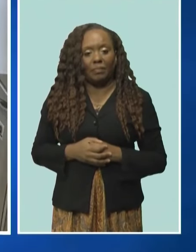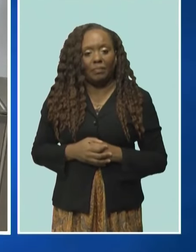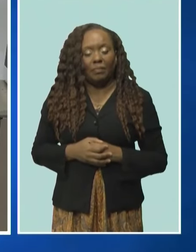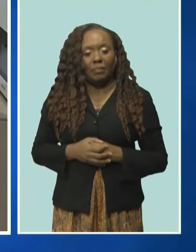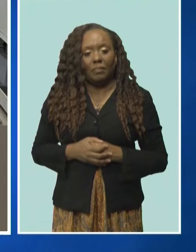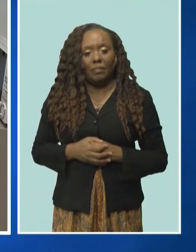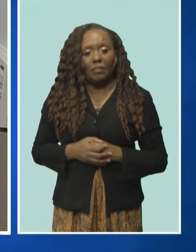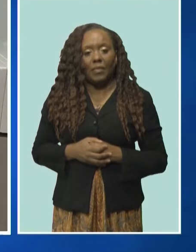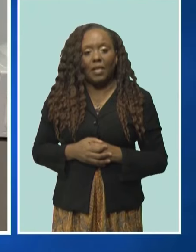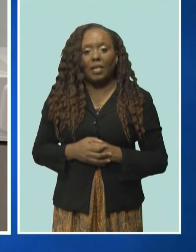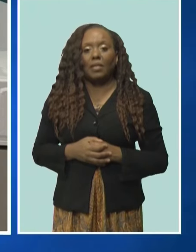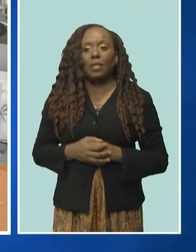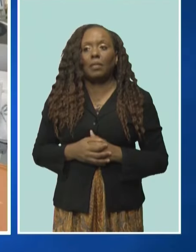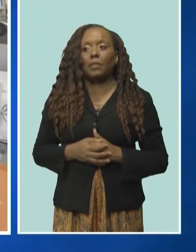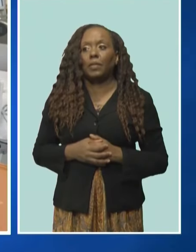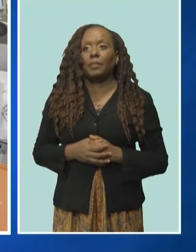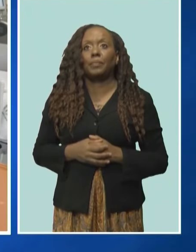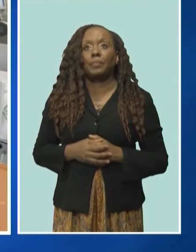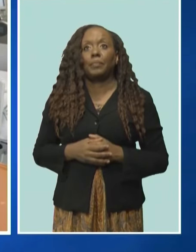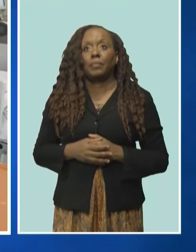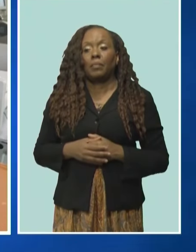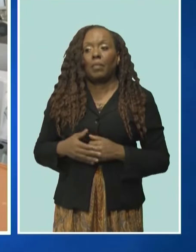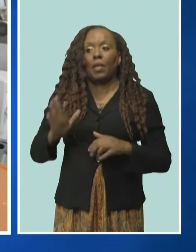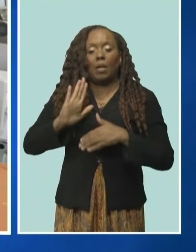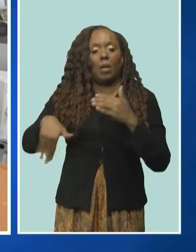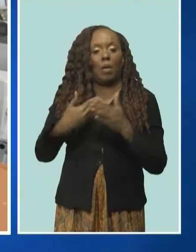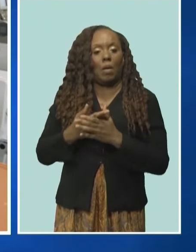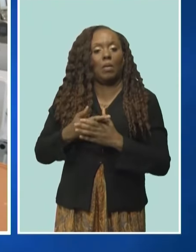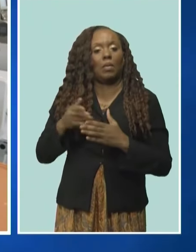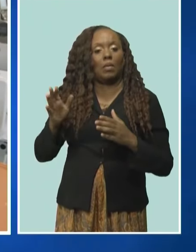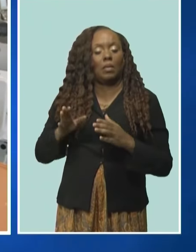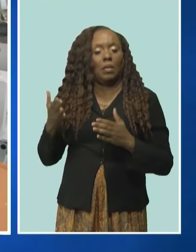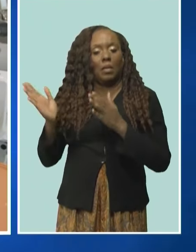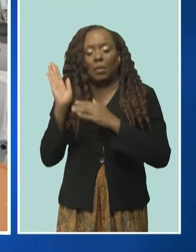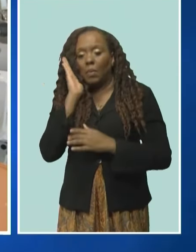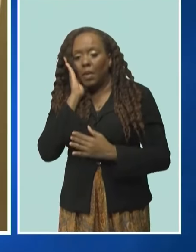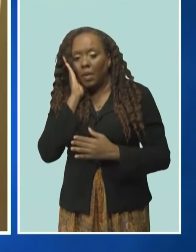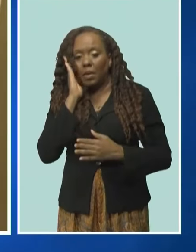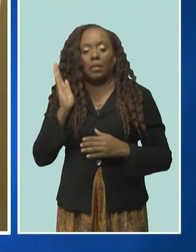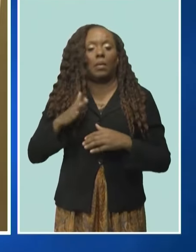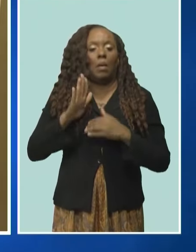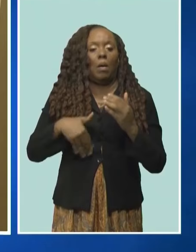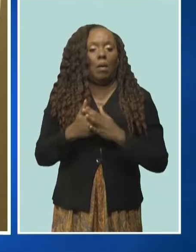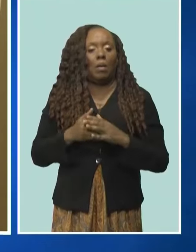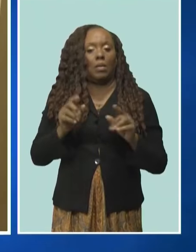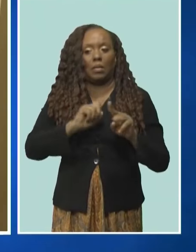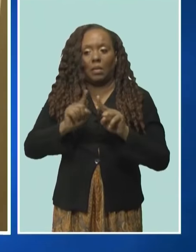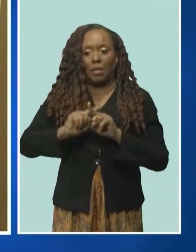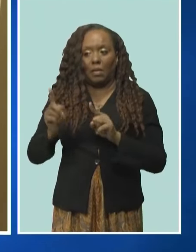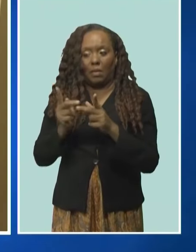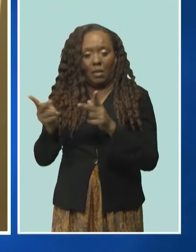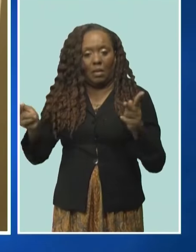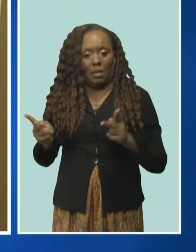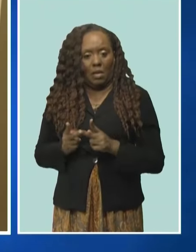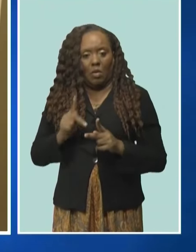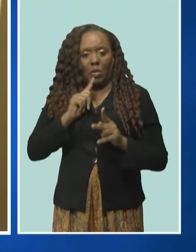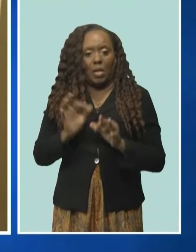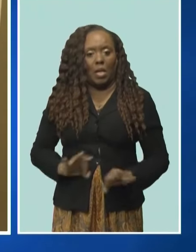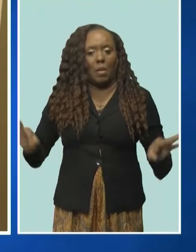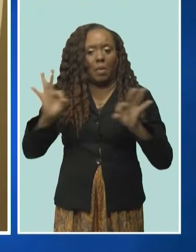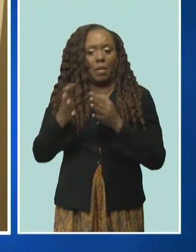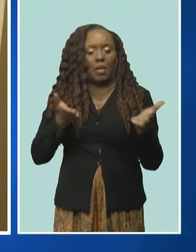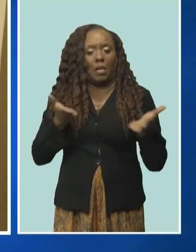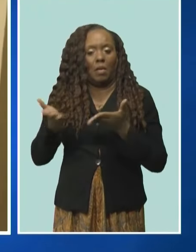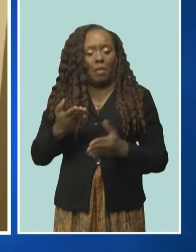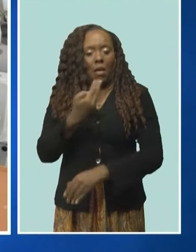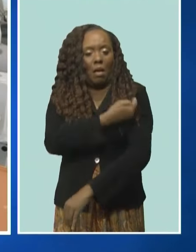We have all of our ICU beds, our theaters, and all of those critical services at the